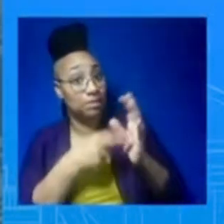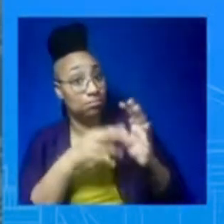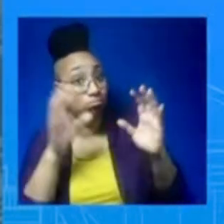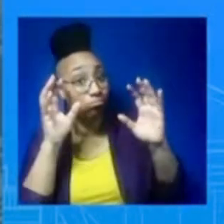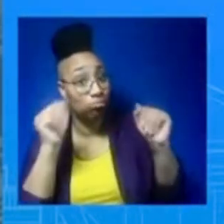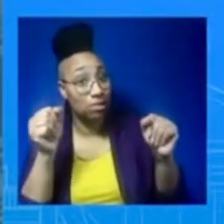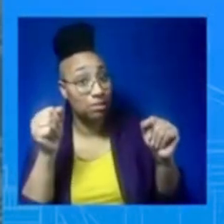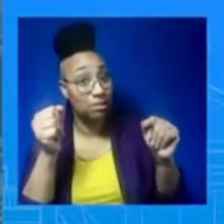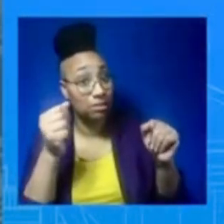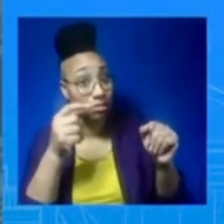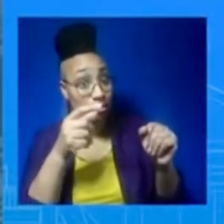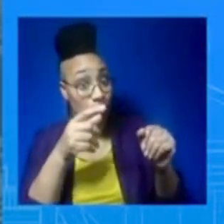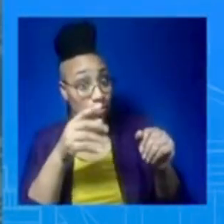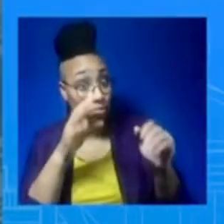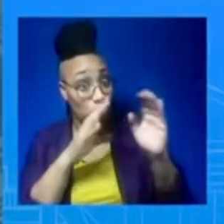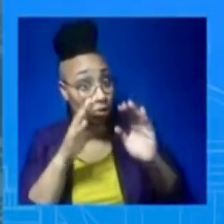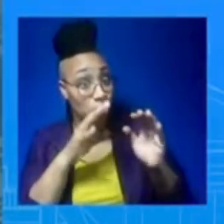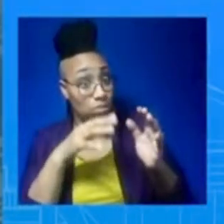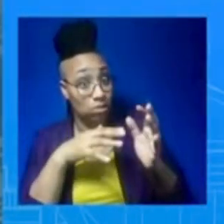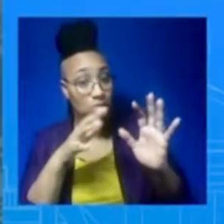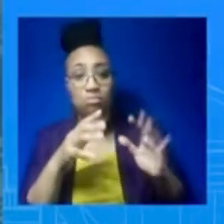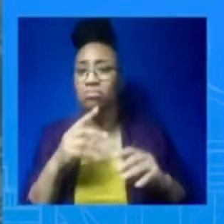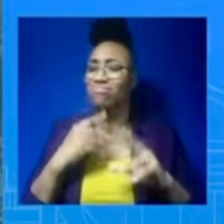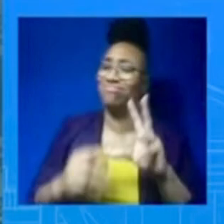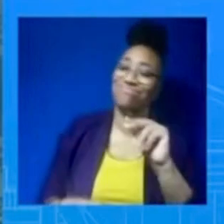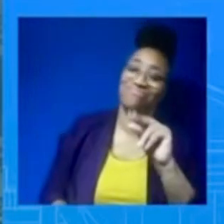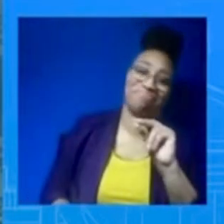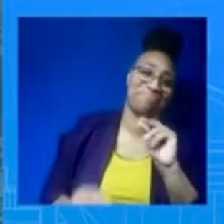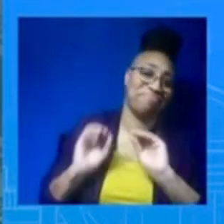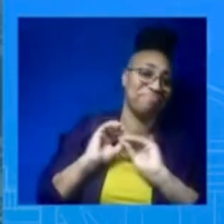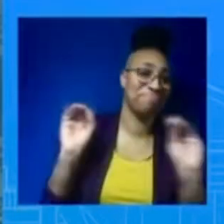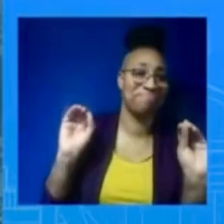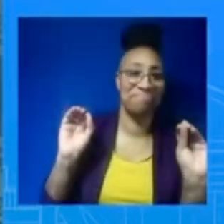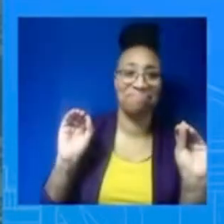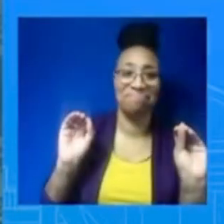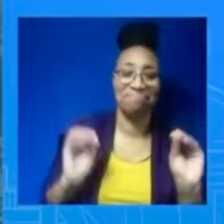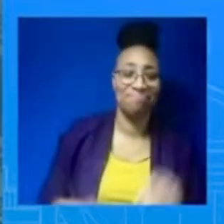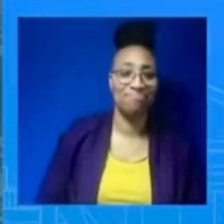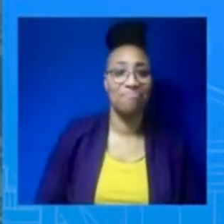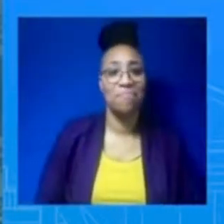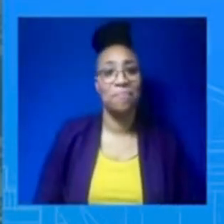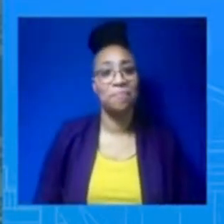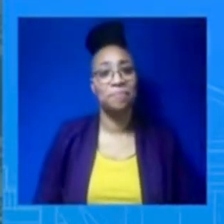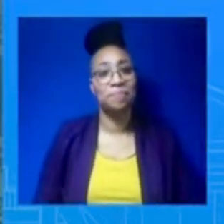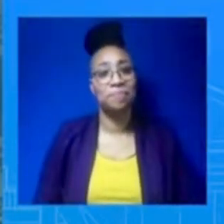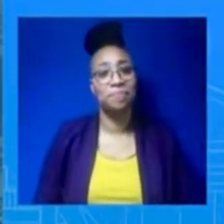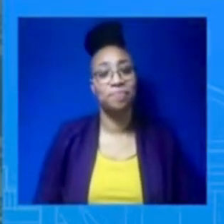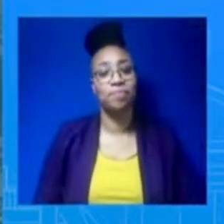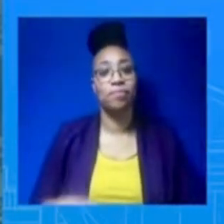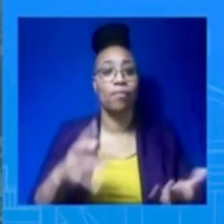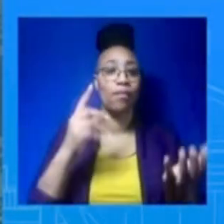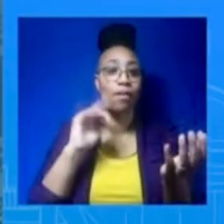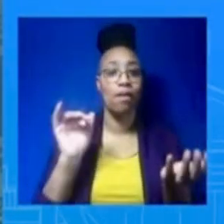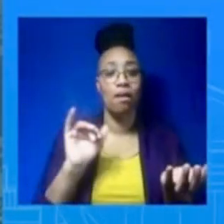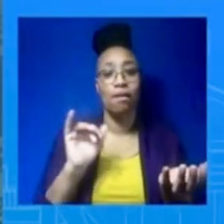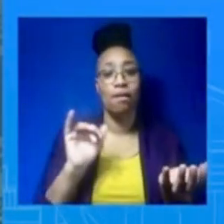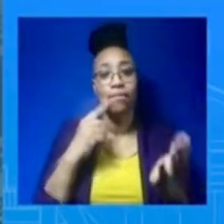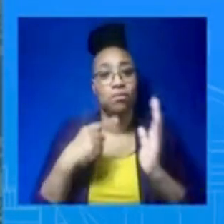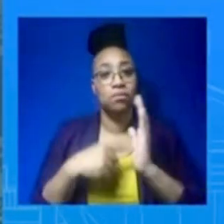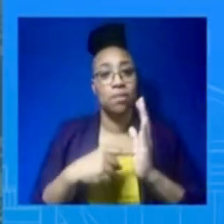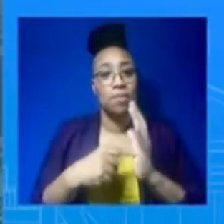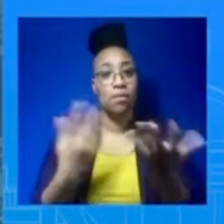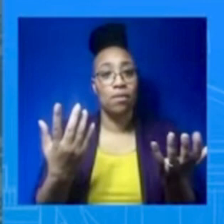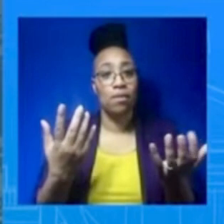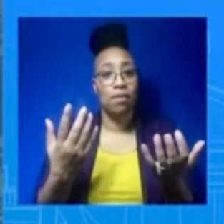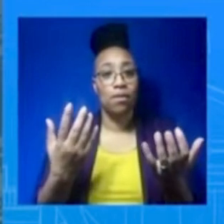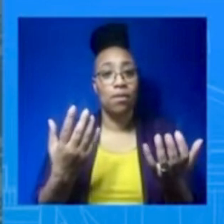I mean, if you look at past indicators that I just laid out, whether it's household, whether it's mortgage delinquency, we are at levels that we were